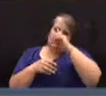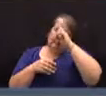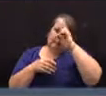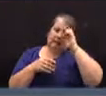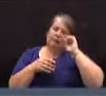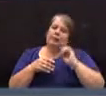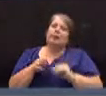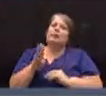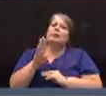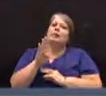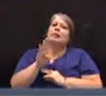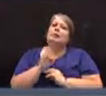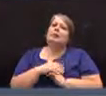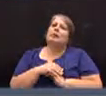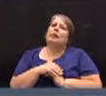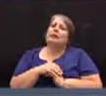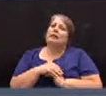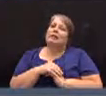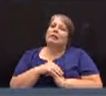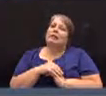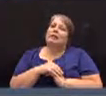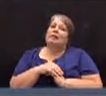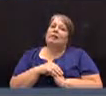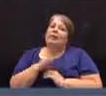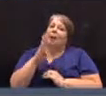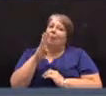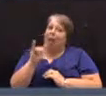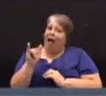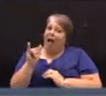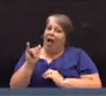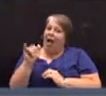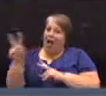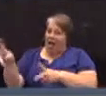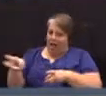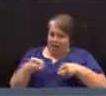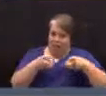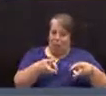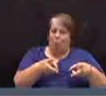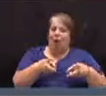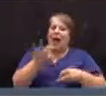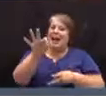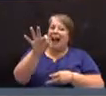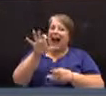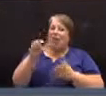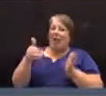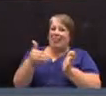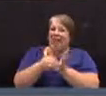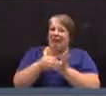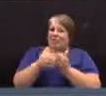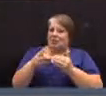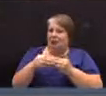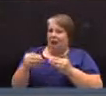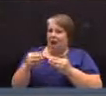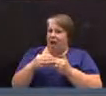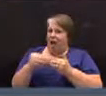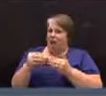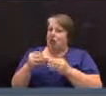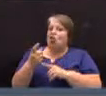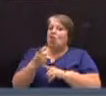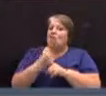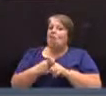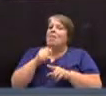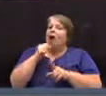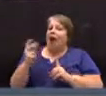appropriating $900,000 from the